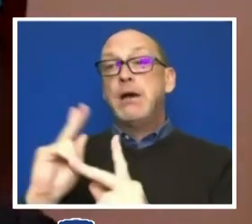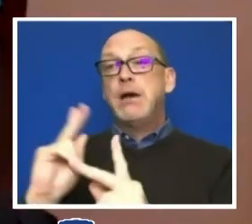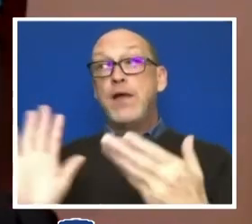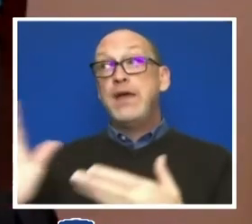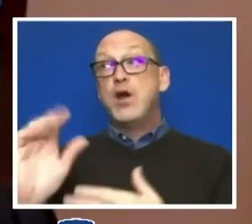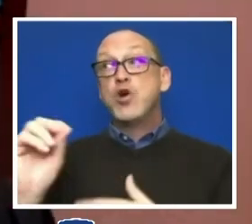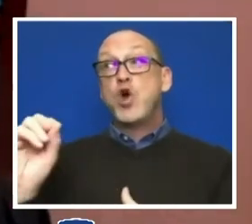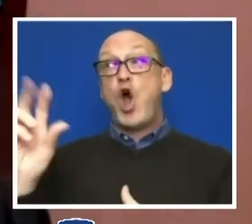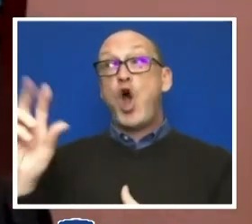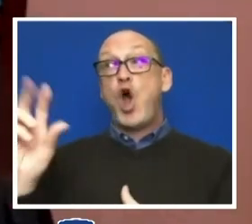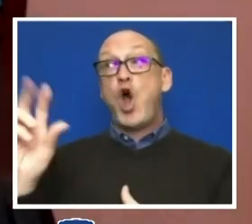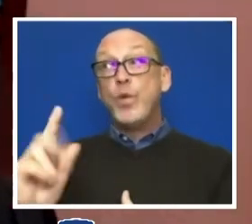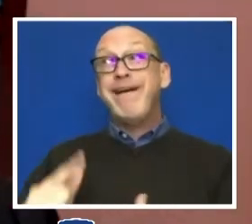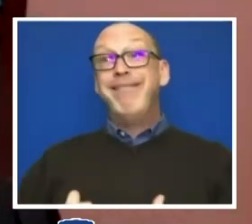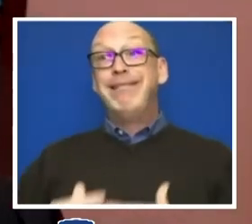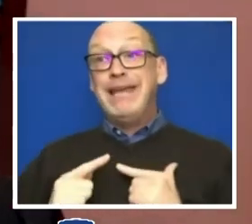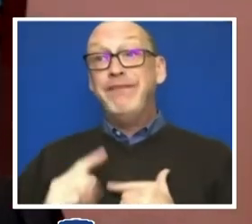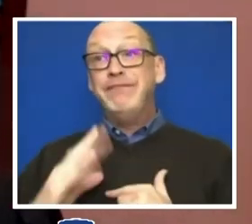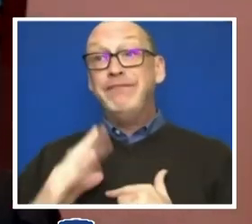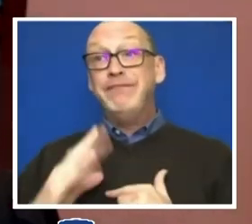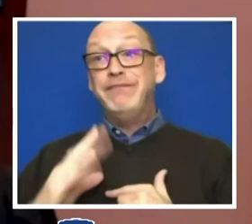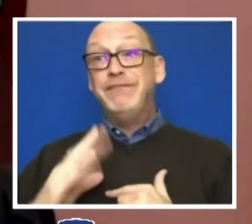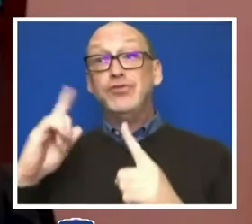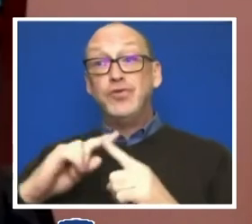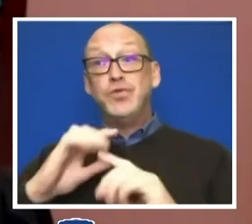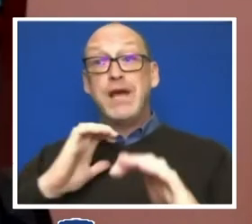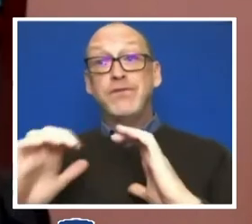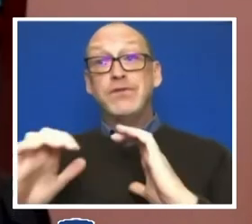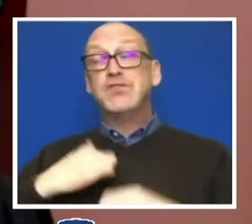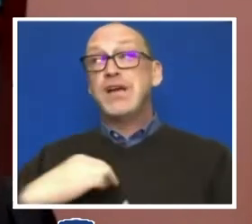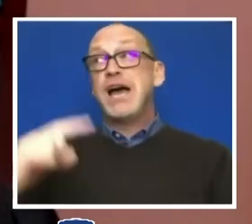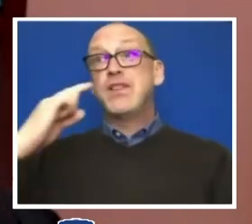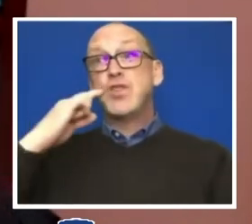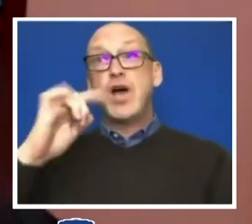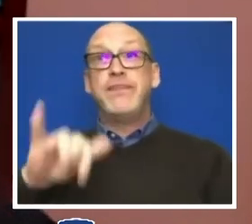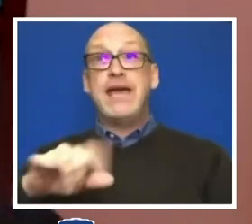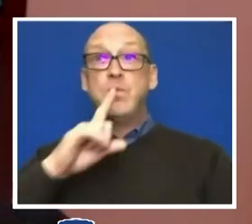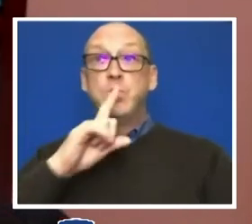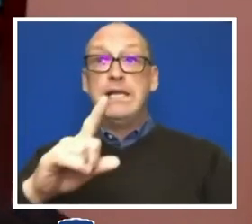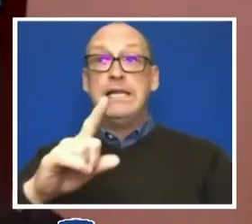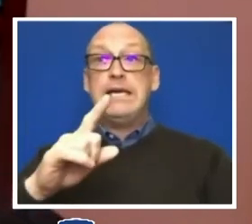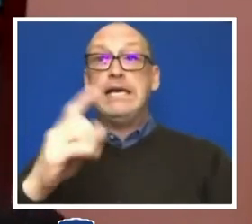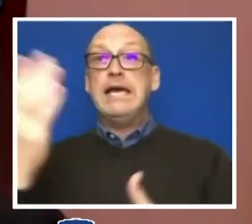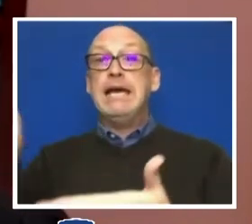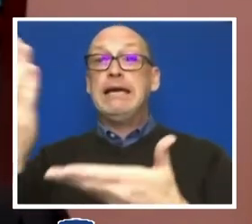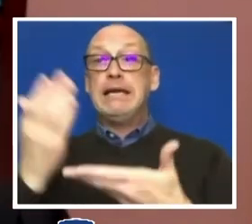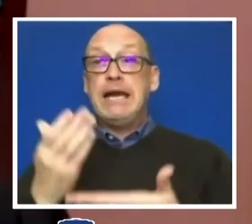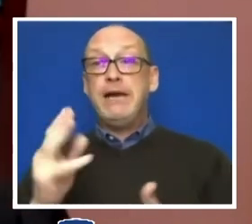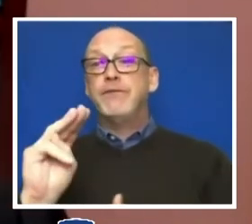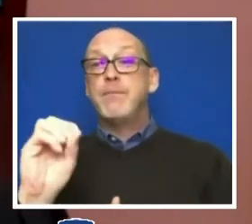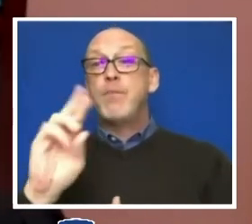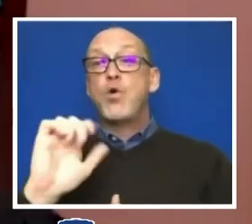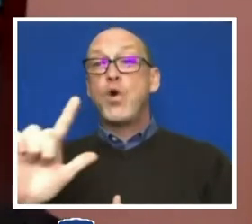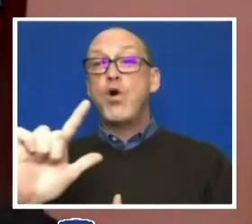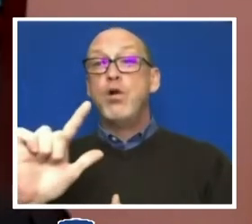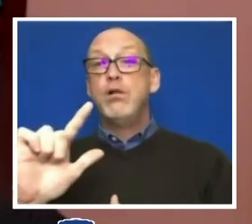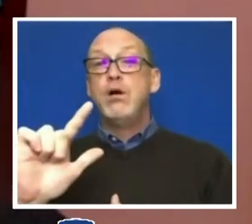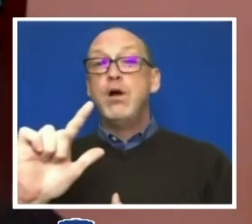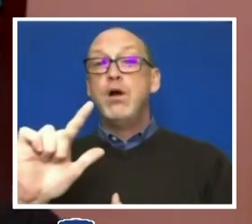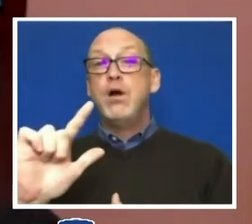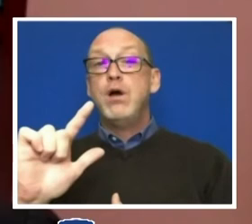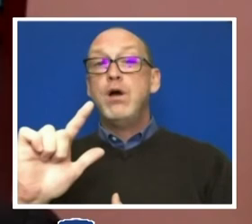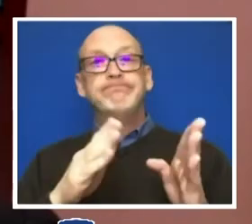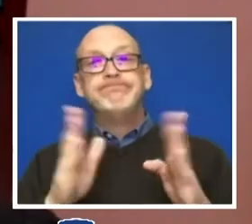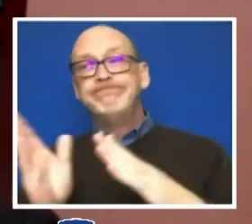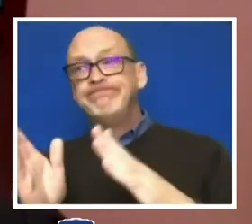experiences to the conversation. And I thought that it really gave a moral compass to how